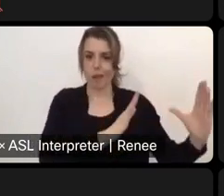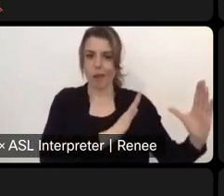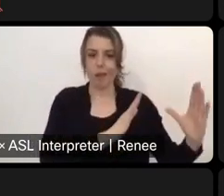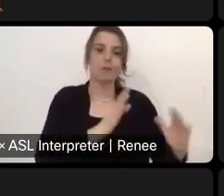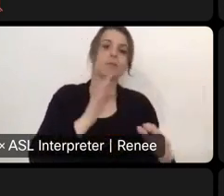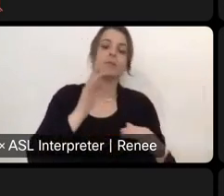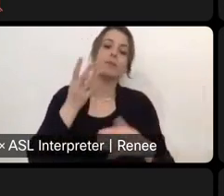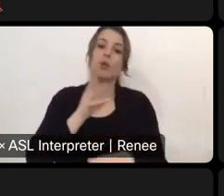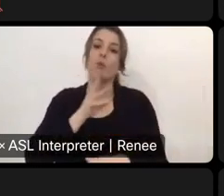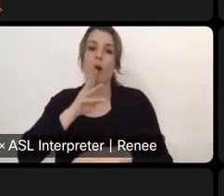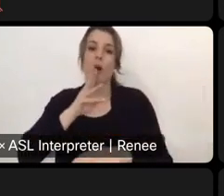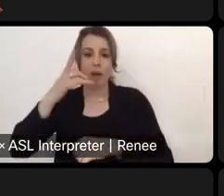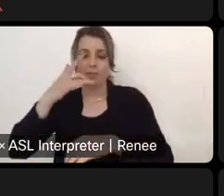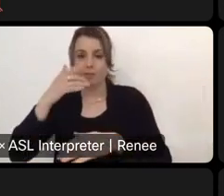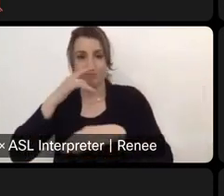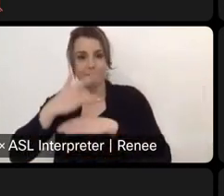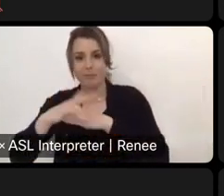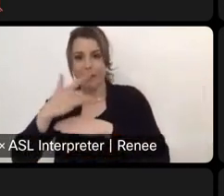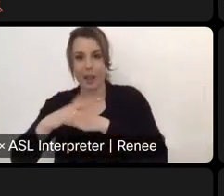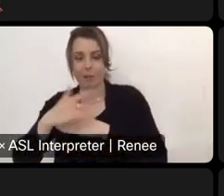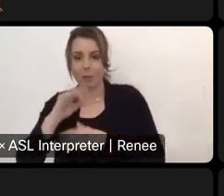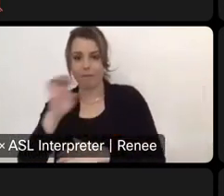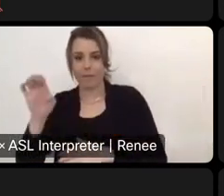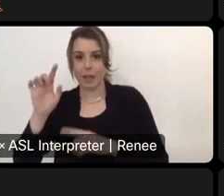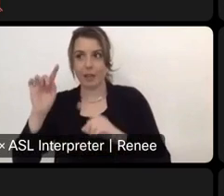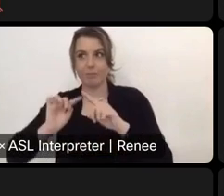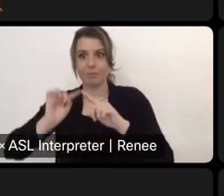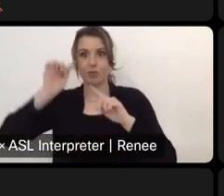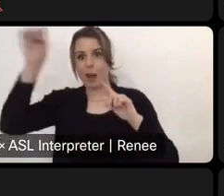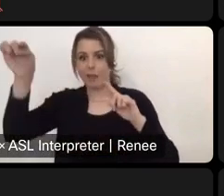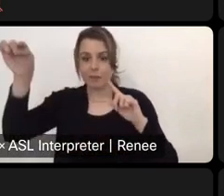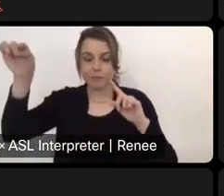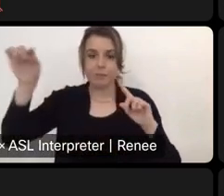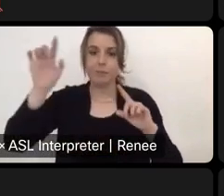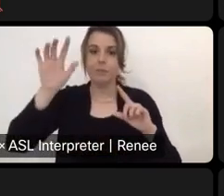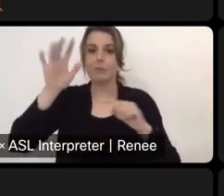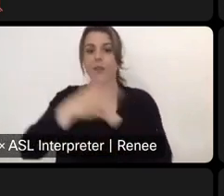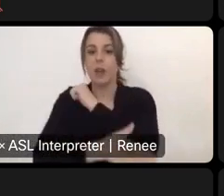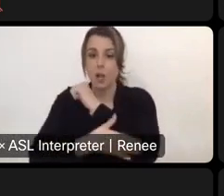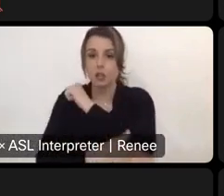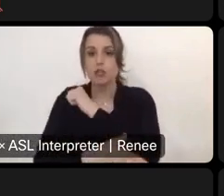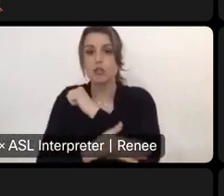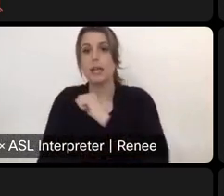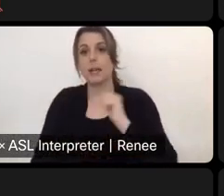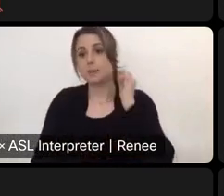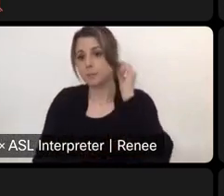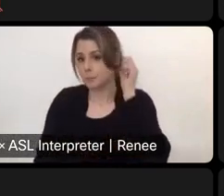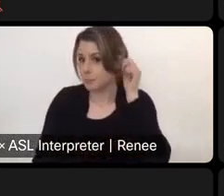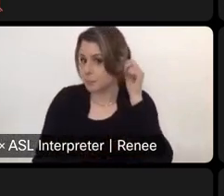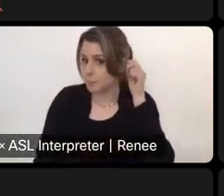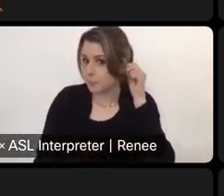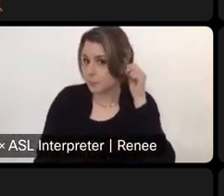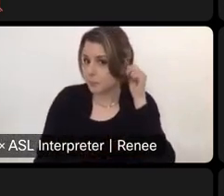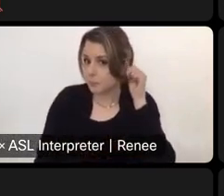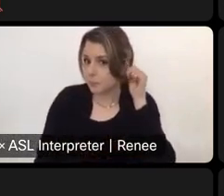access fees on the other side of the country and attempt to make this argument. Actual parity of state park systems in our region is